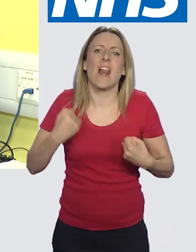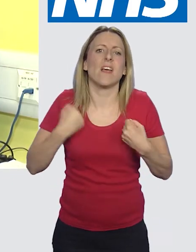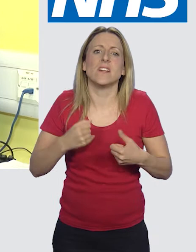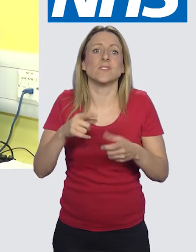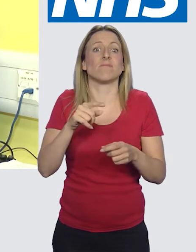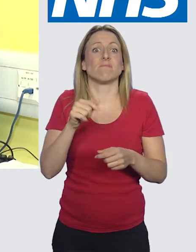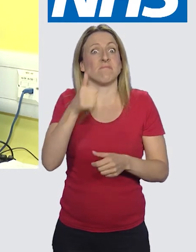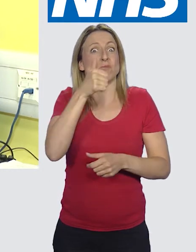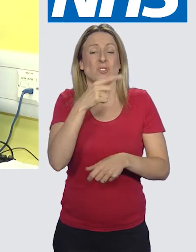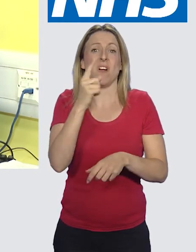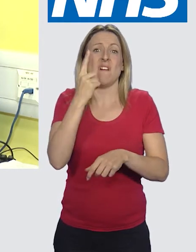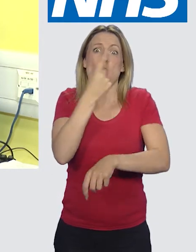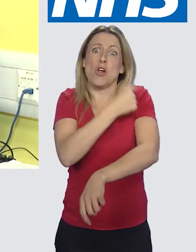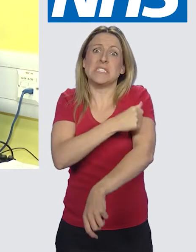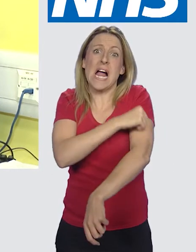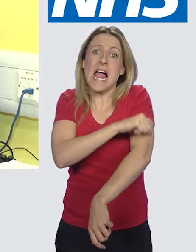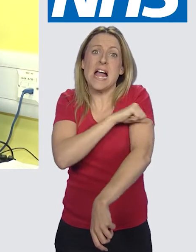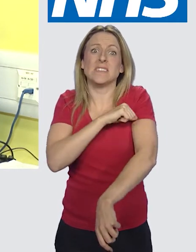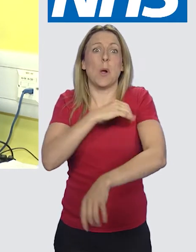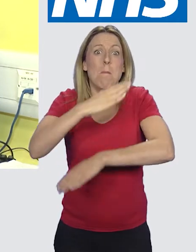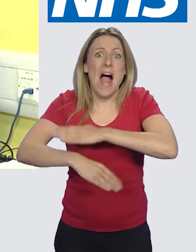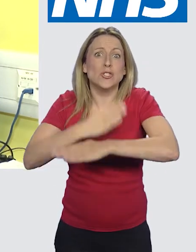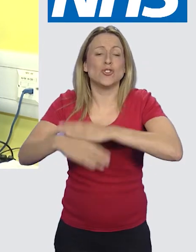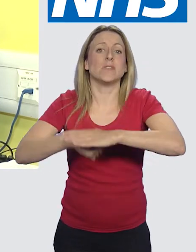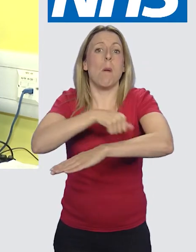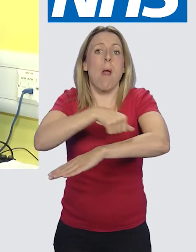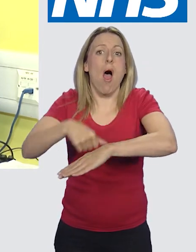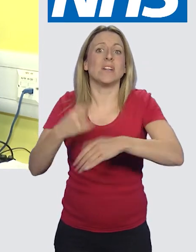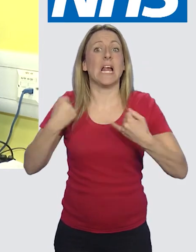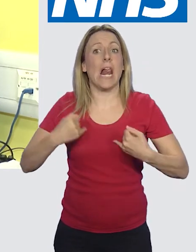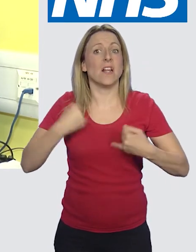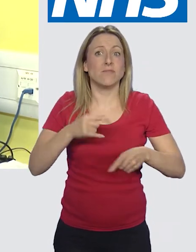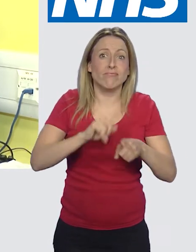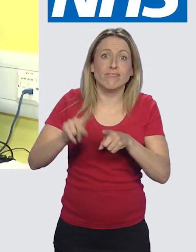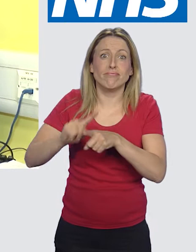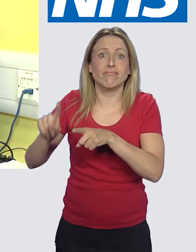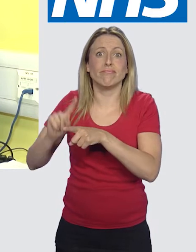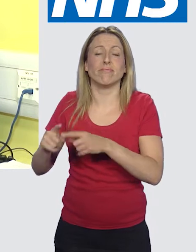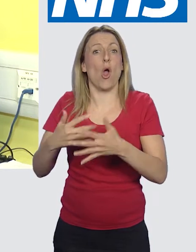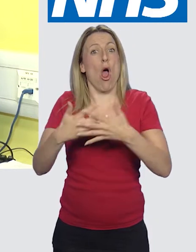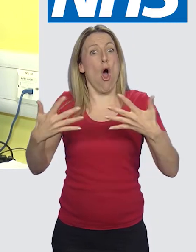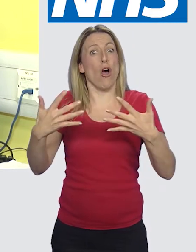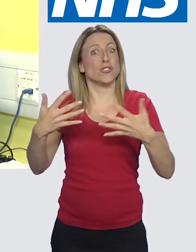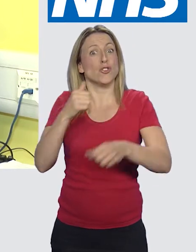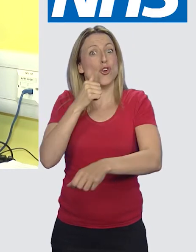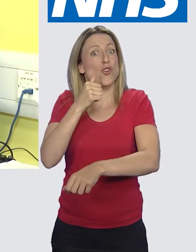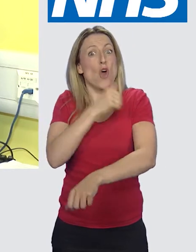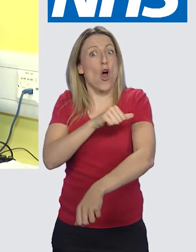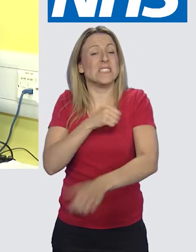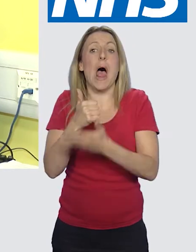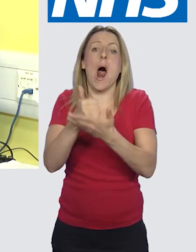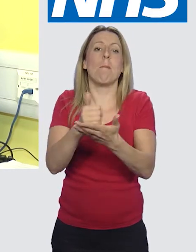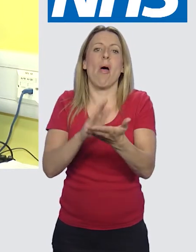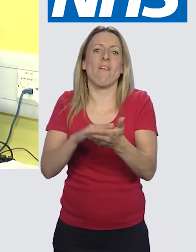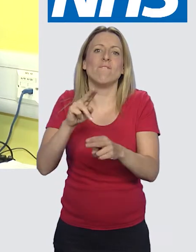different things. Their job includes giving vaccinations to children to make sure they don't get nasty illnesses. They also are very